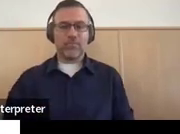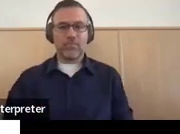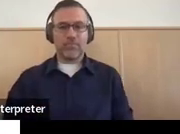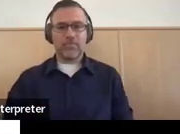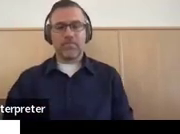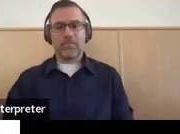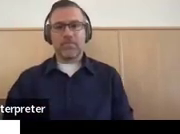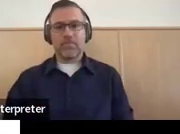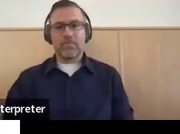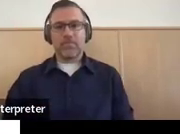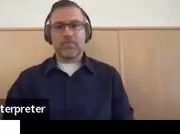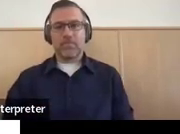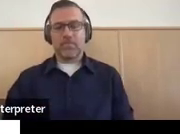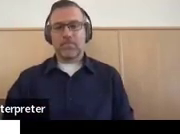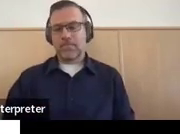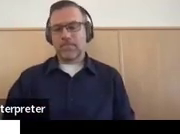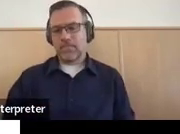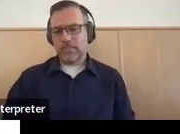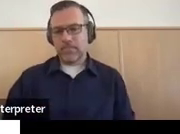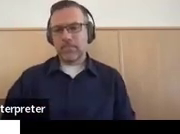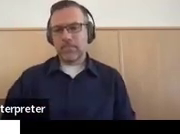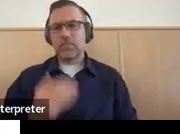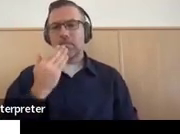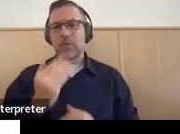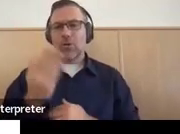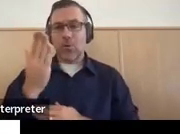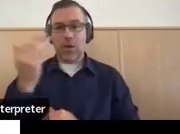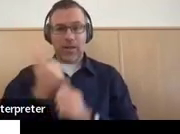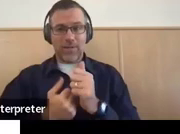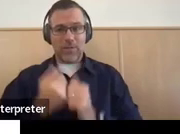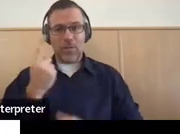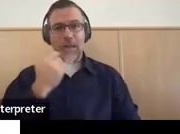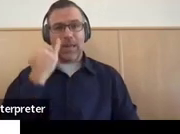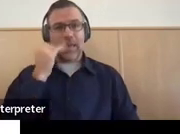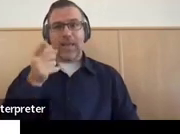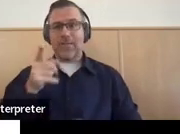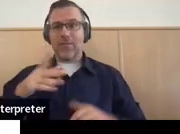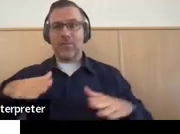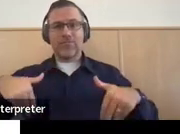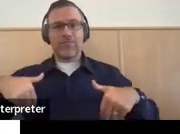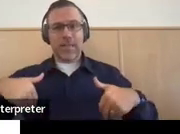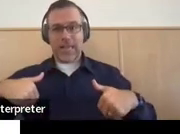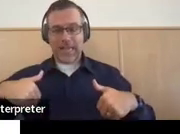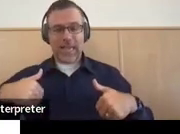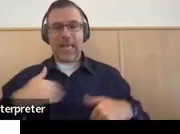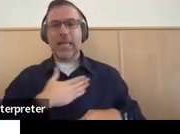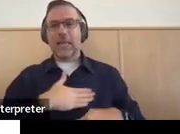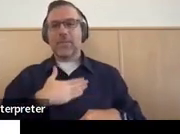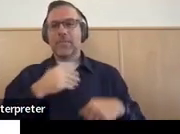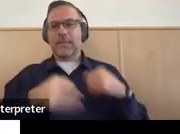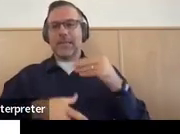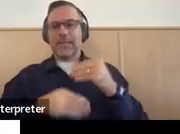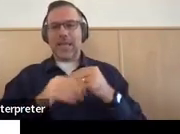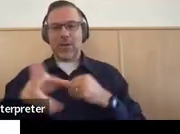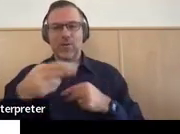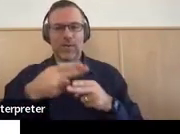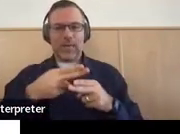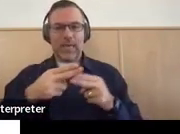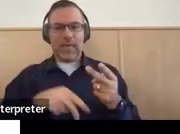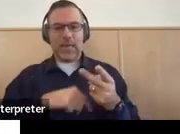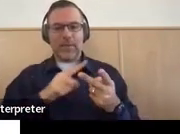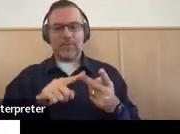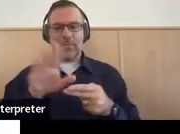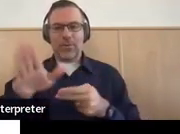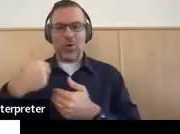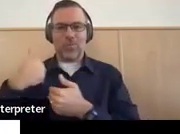Good morning, everyone. If you have not already done so, please put your name and your role as well